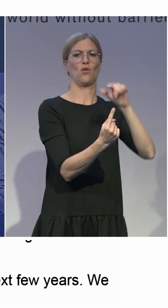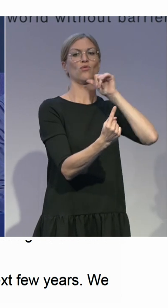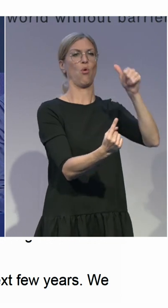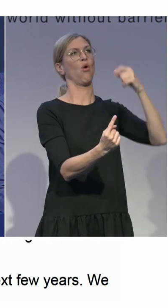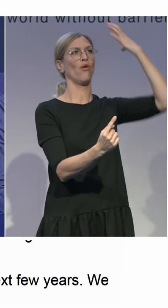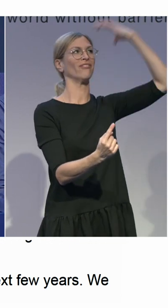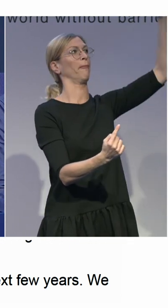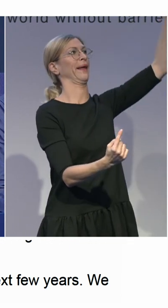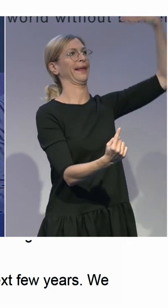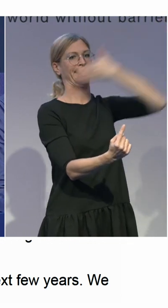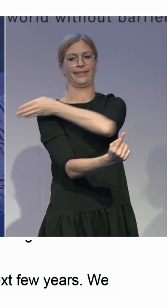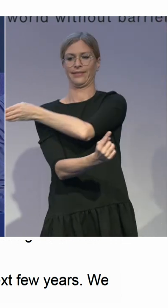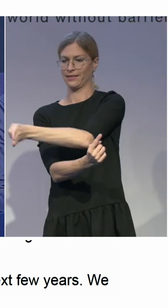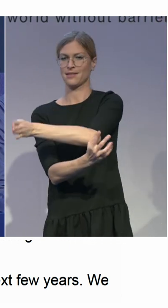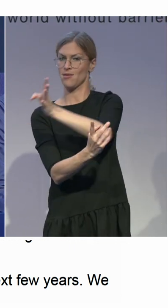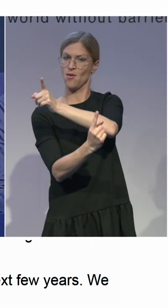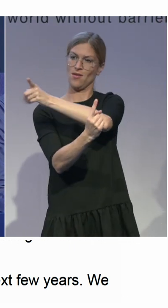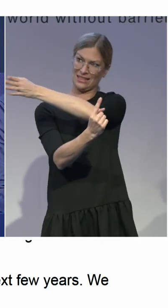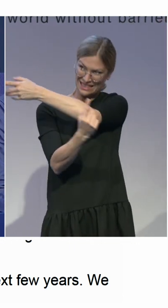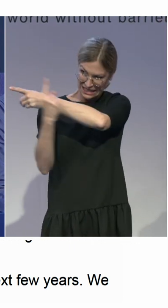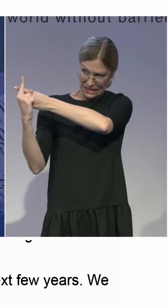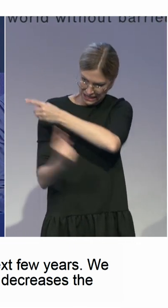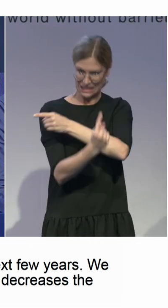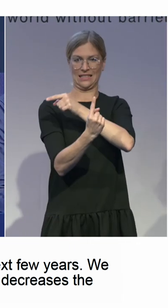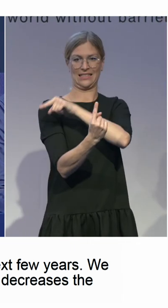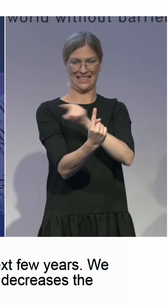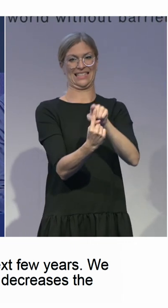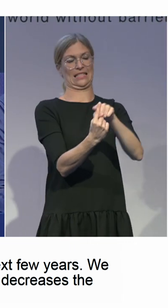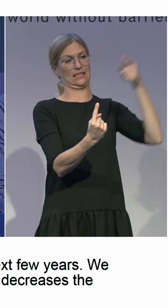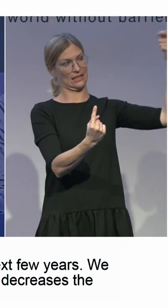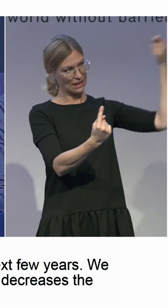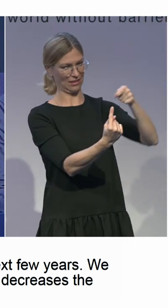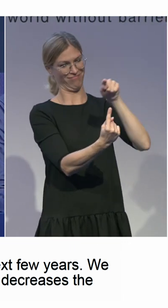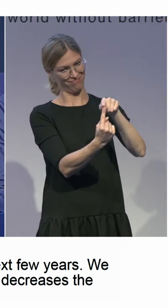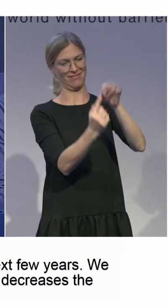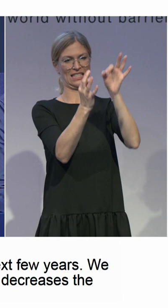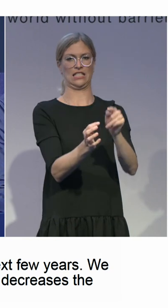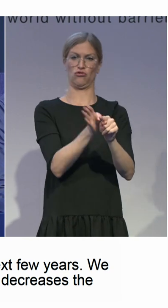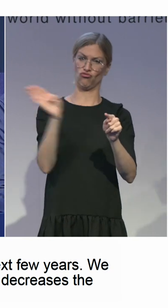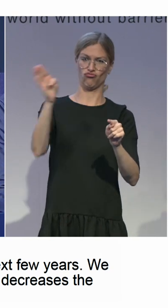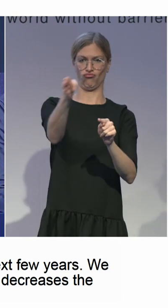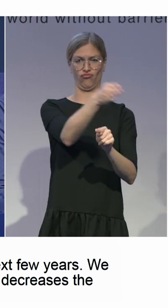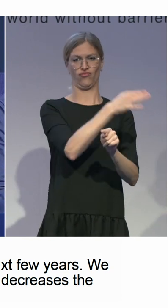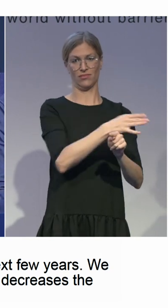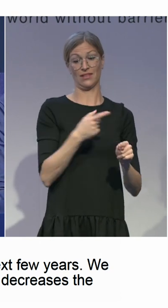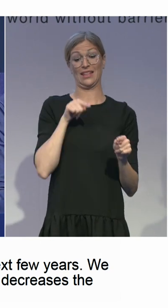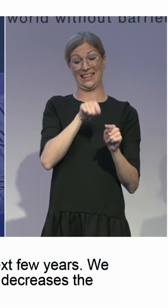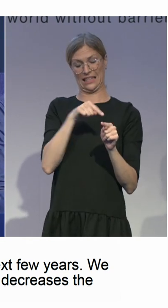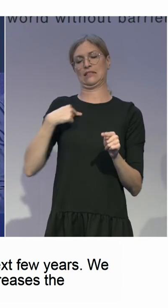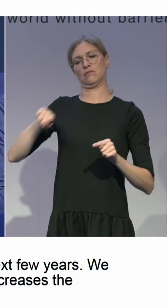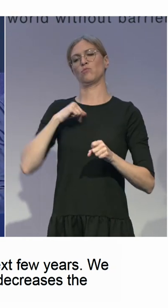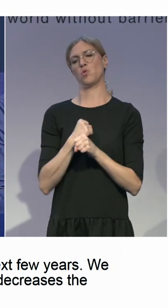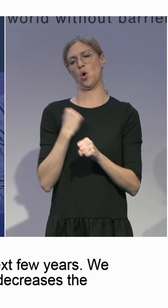appointed to an institution. But our main work, and we see that this is the